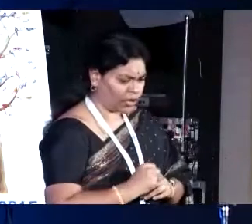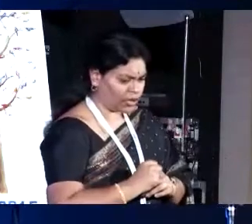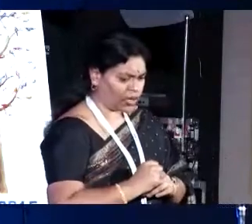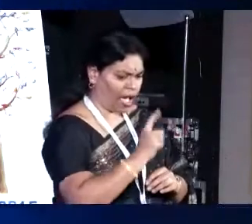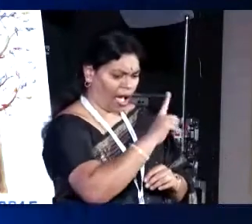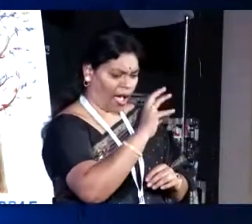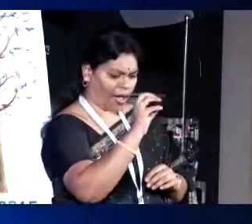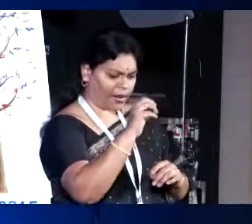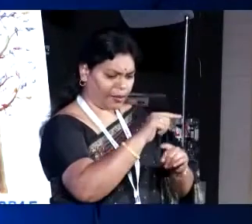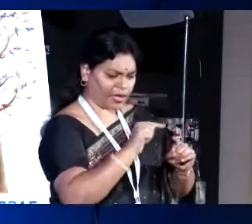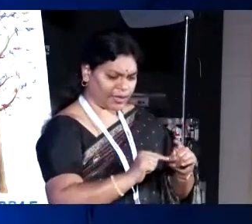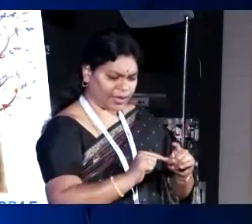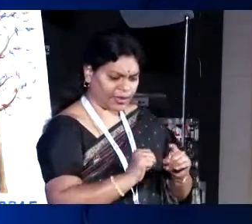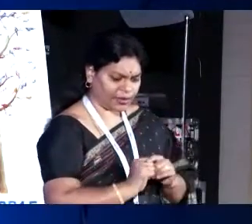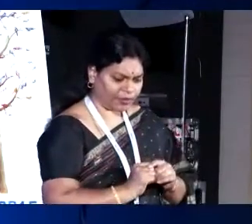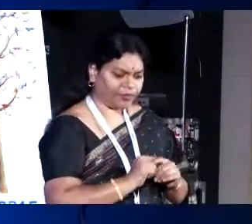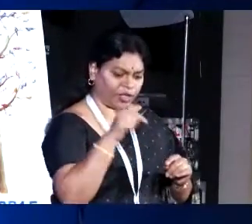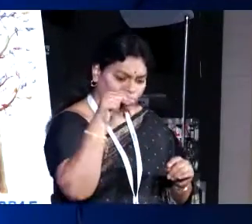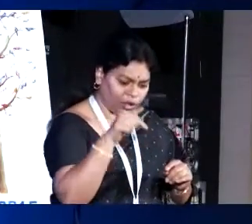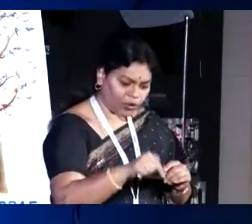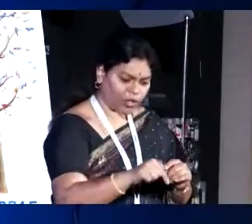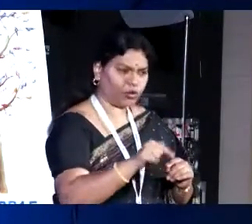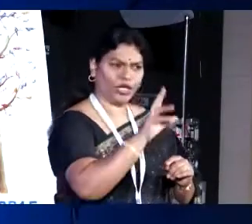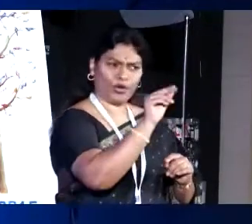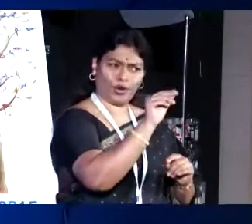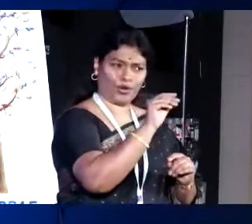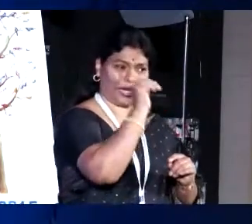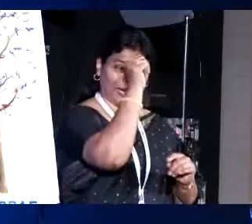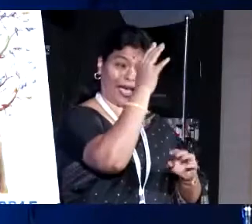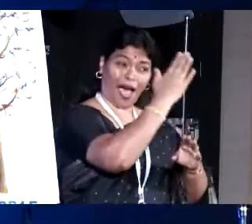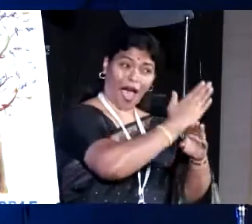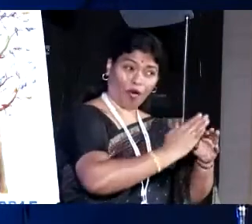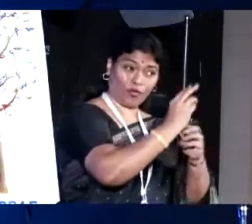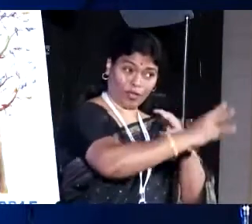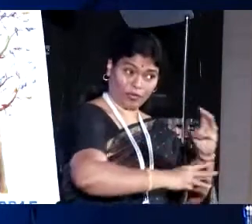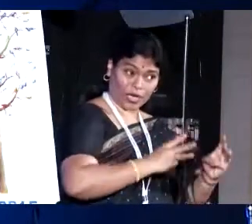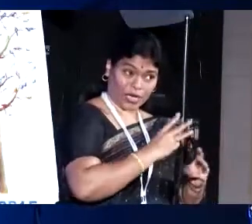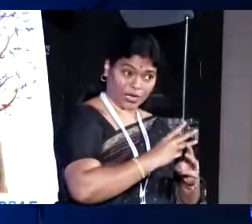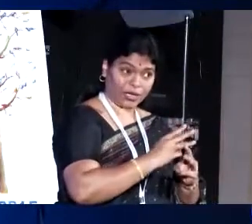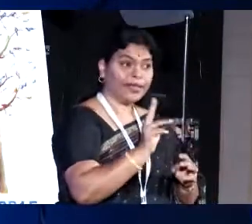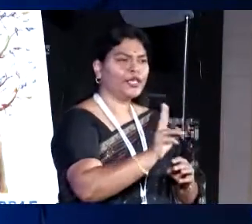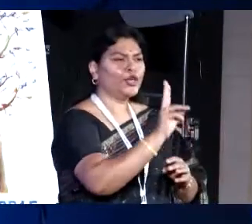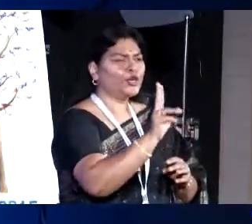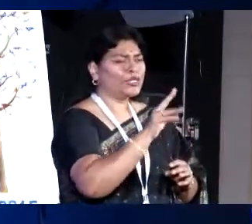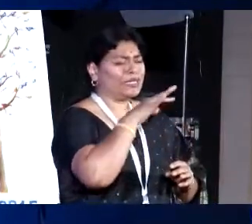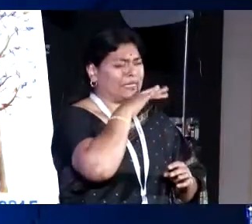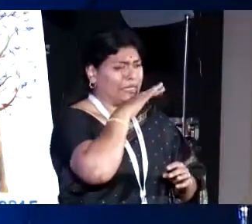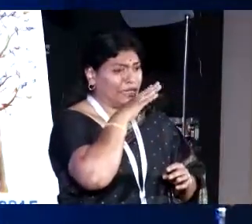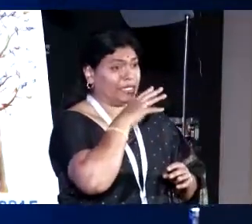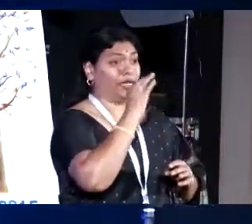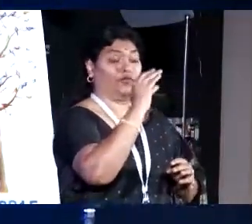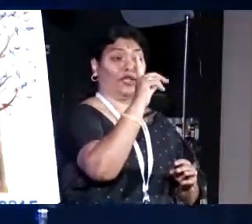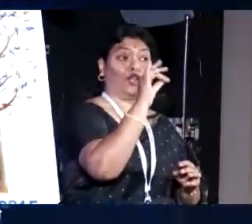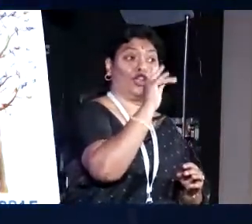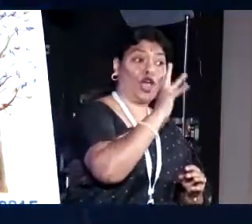100% as it is, even today, not only in India but half the world. They use the dirtiest piece of cloth because for them it is